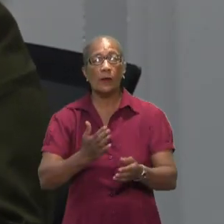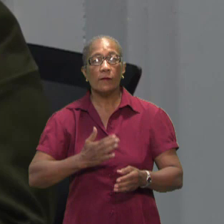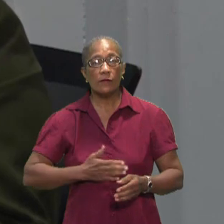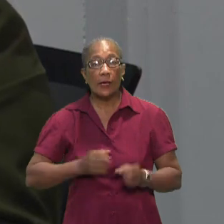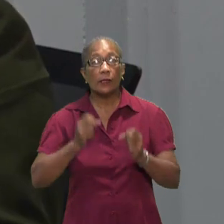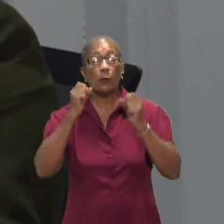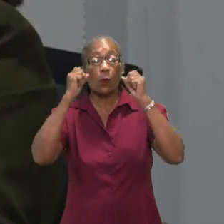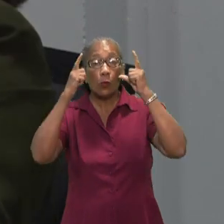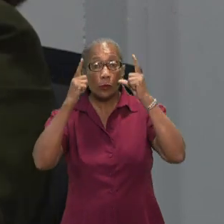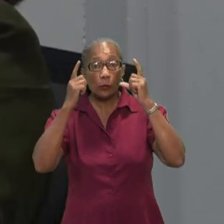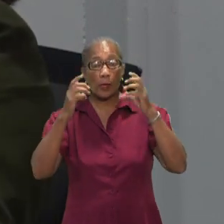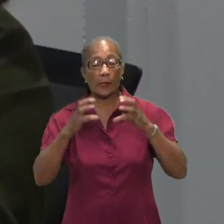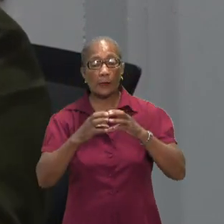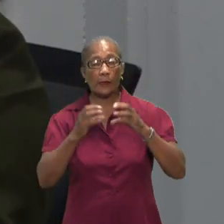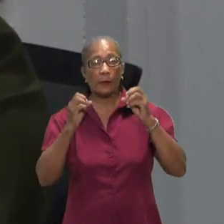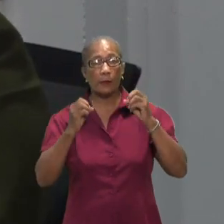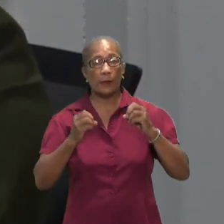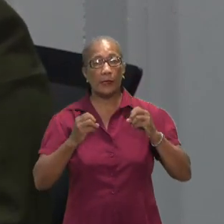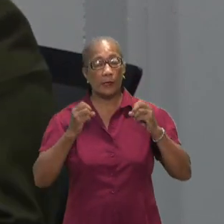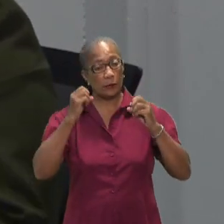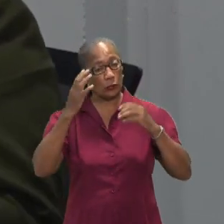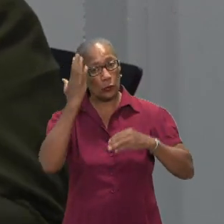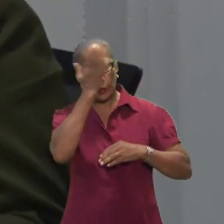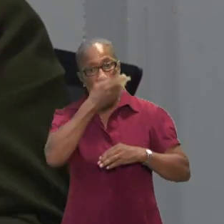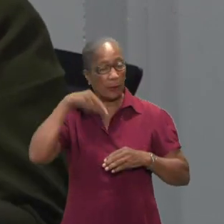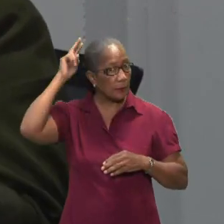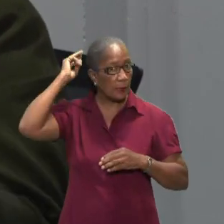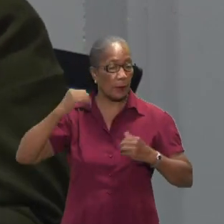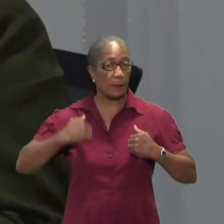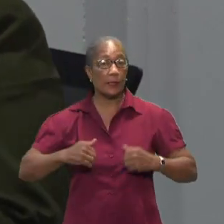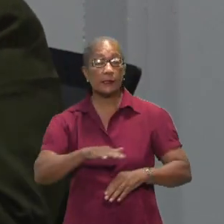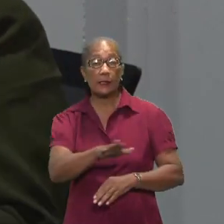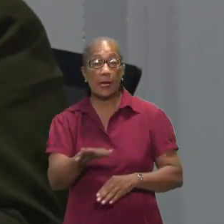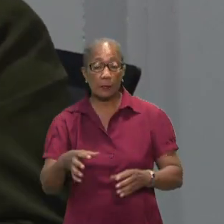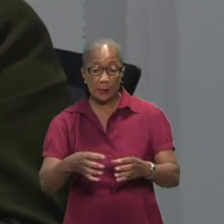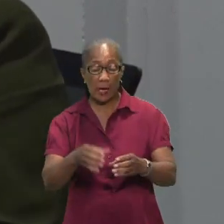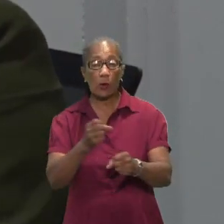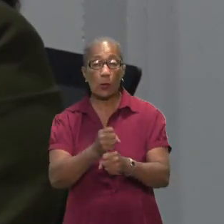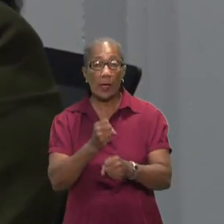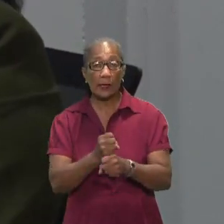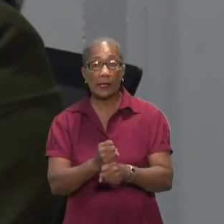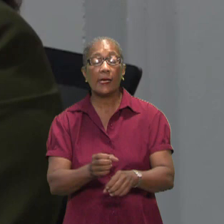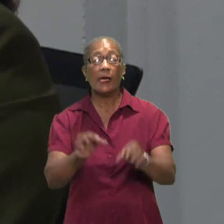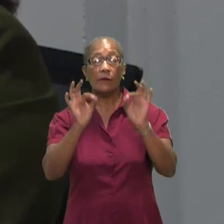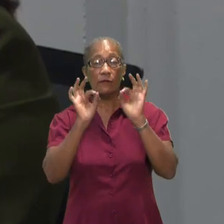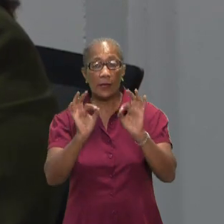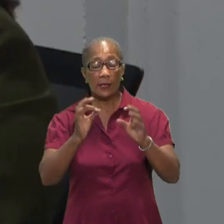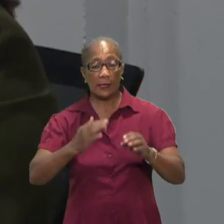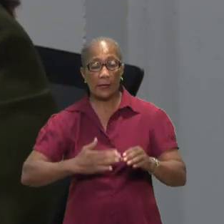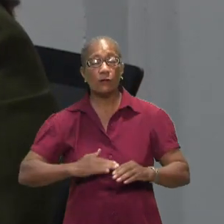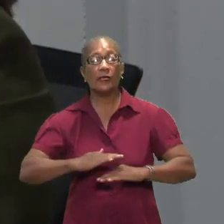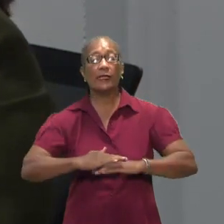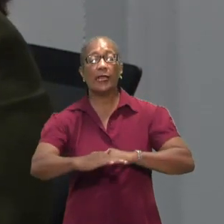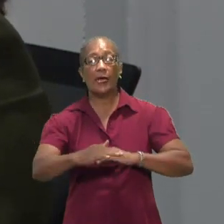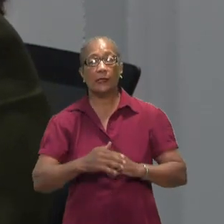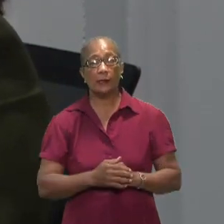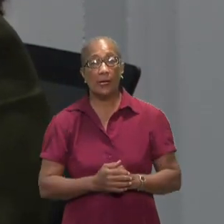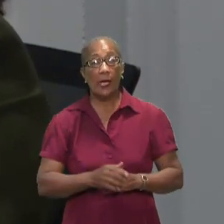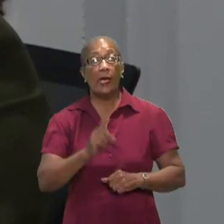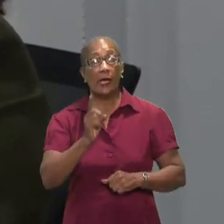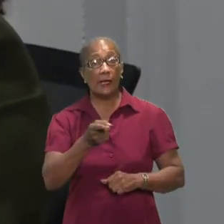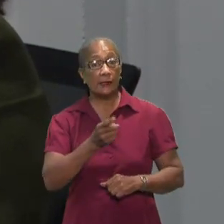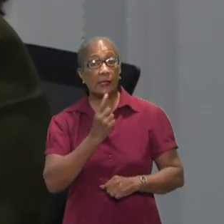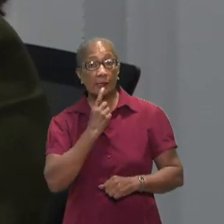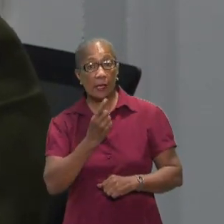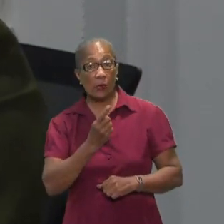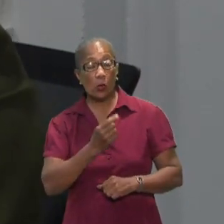Together, we can then work on the security of the country. According to Defense Minister Krishna Matura, there are more things